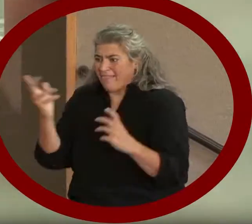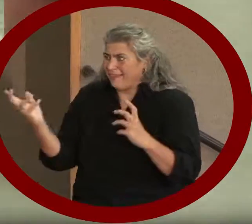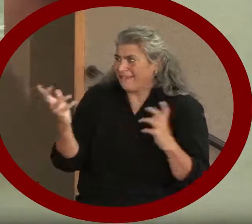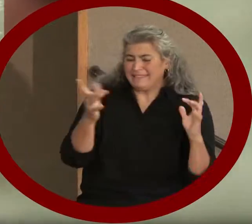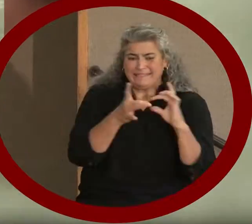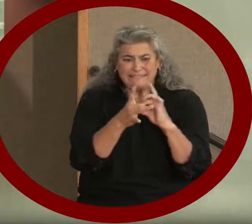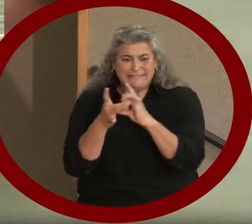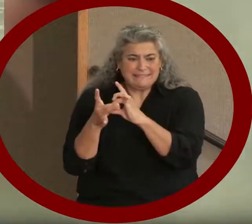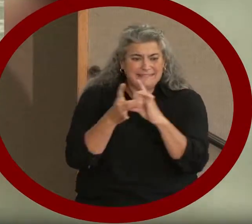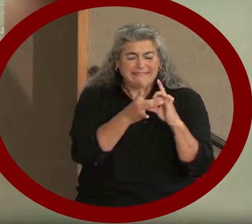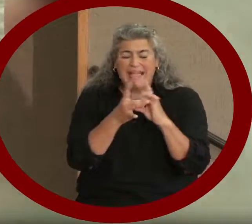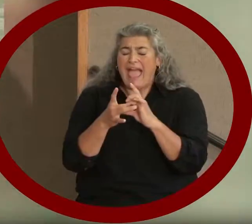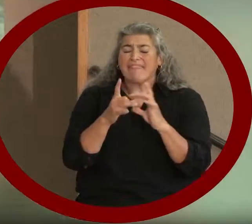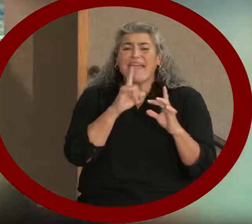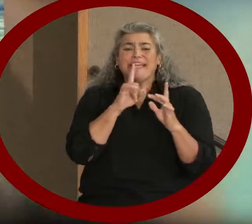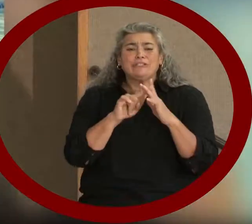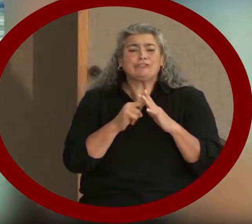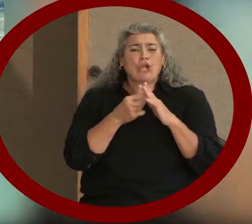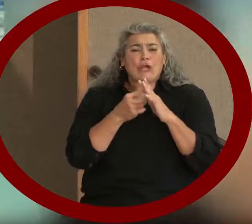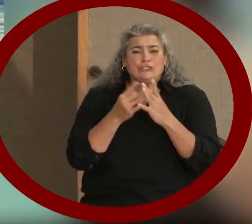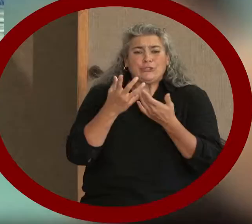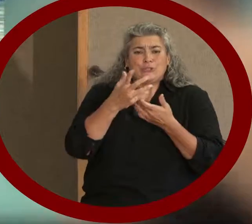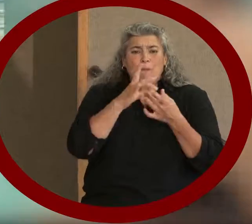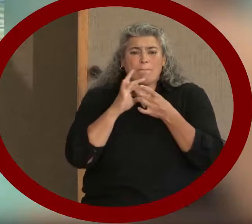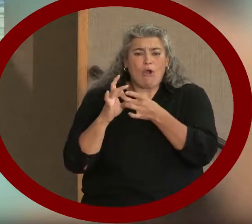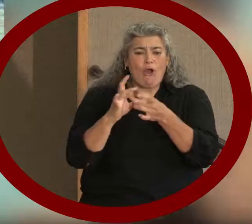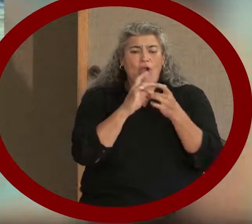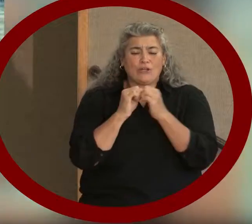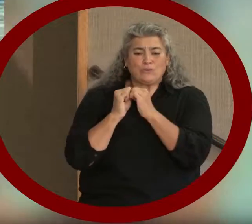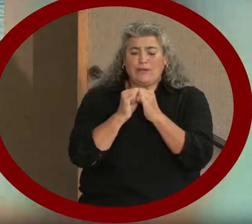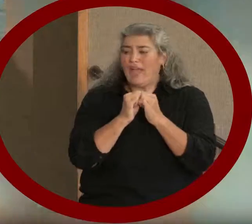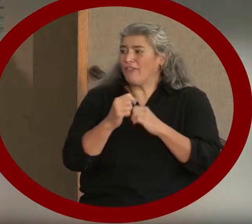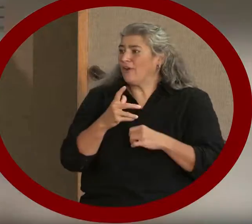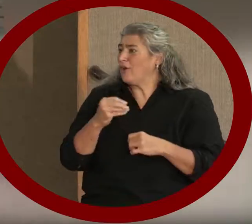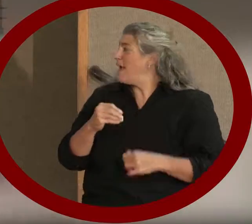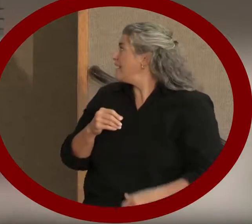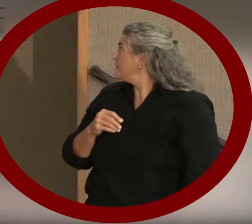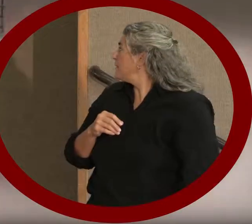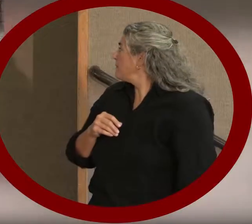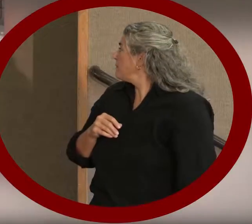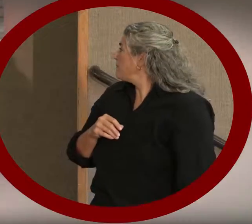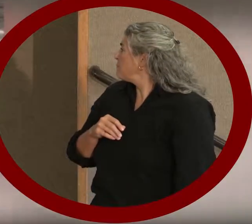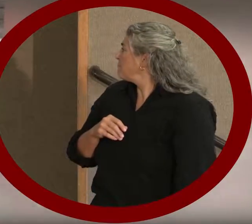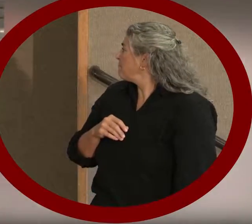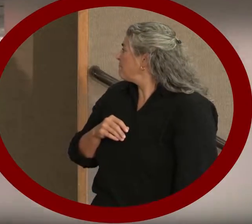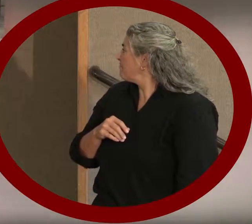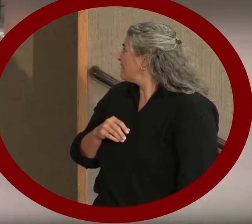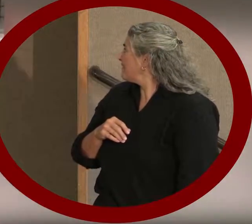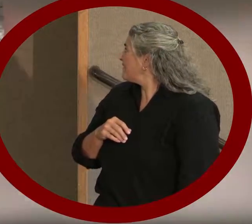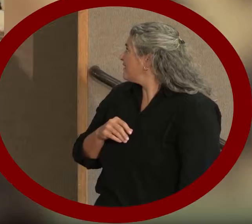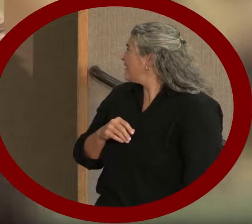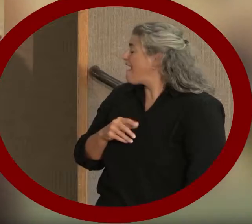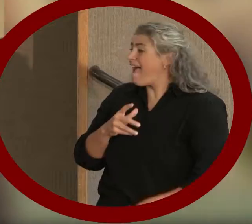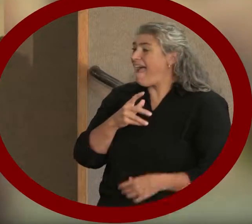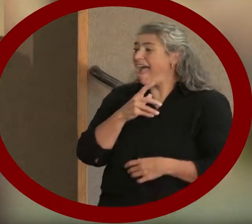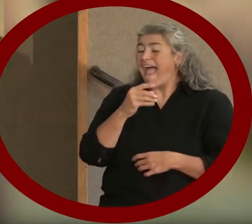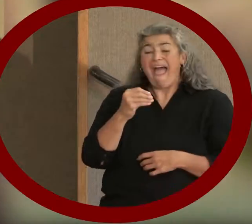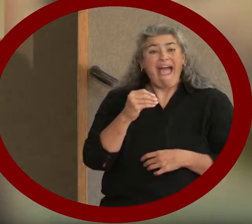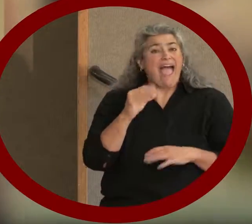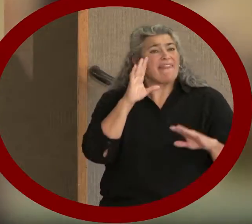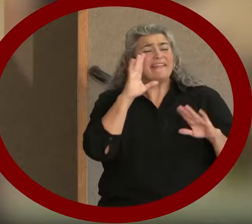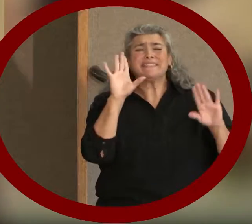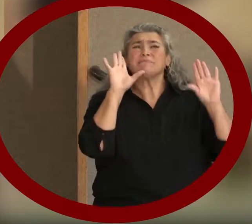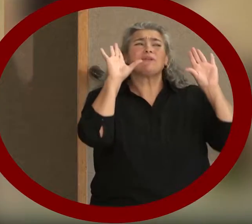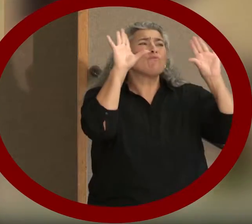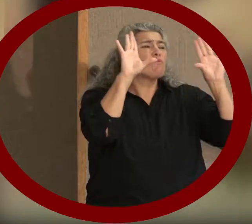care about one another. Although most of the participants in Special Needs Swim do have some sort of disability, it's been great for